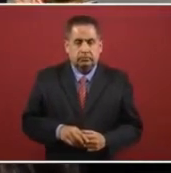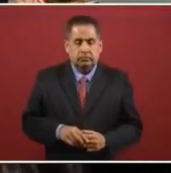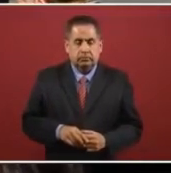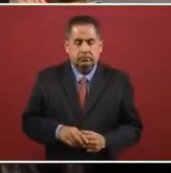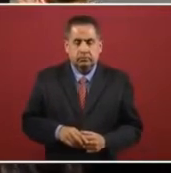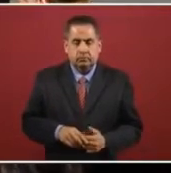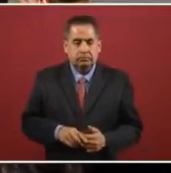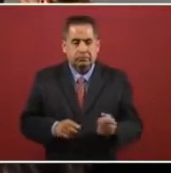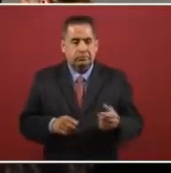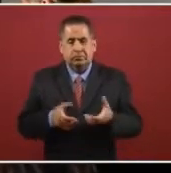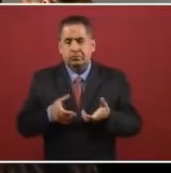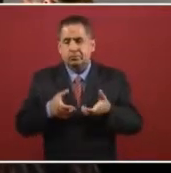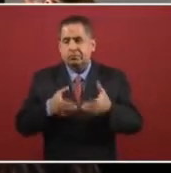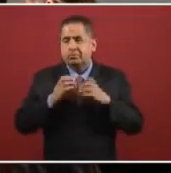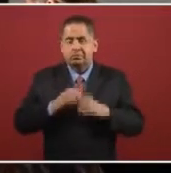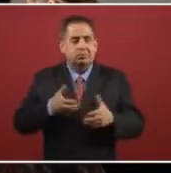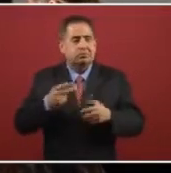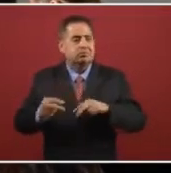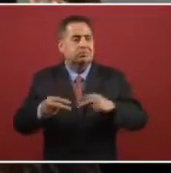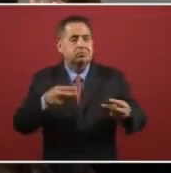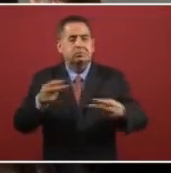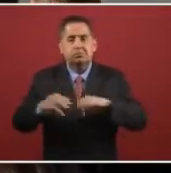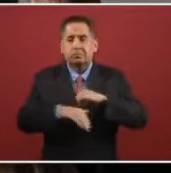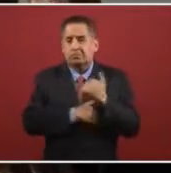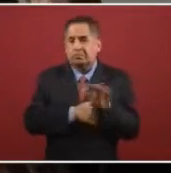That are not adequate.